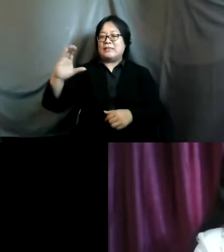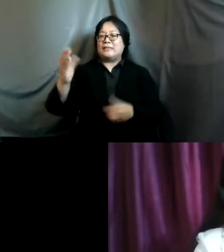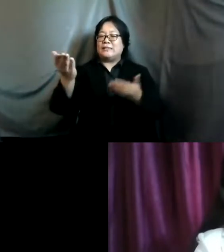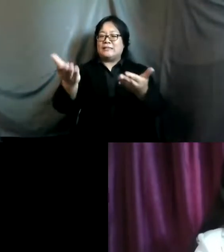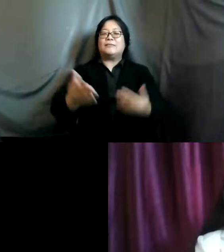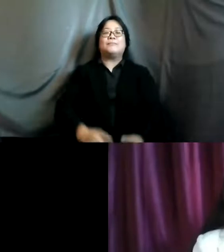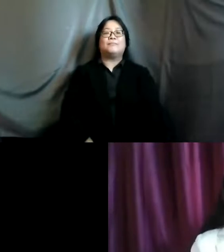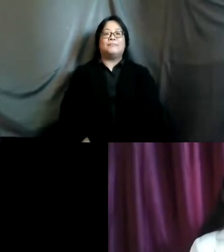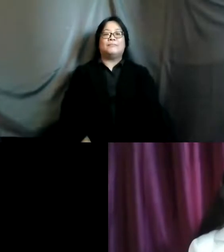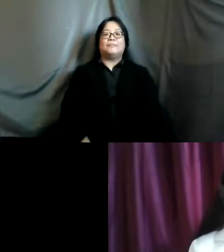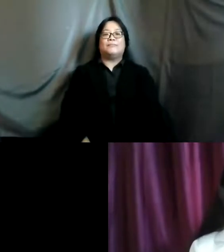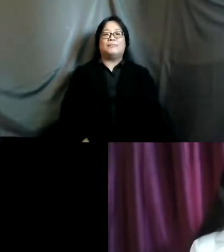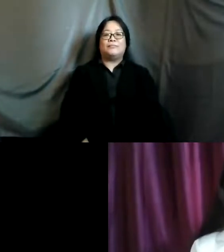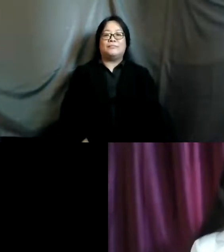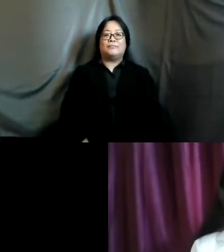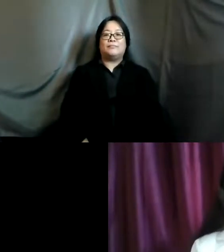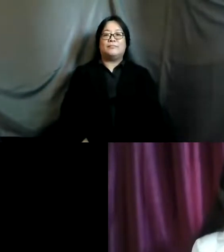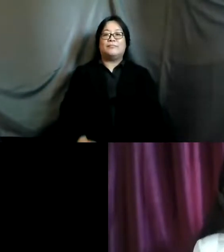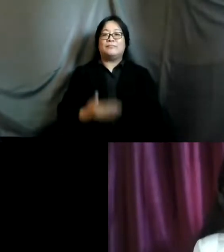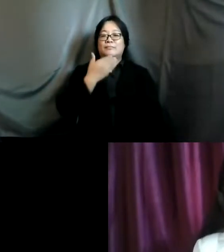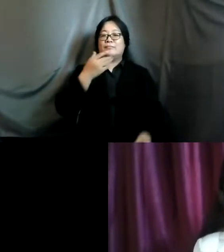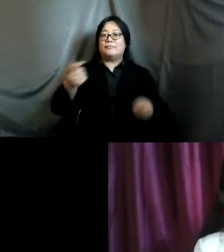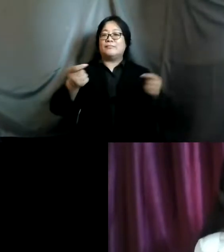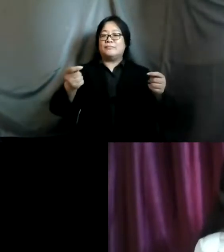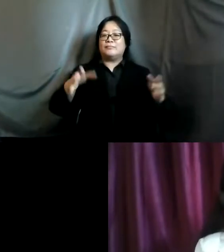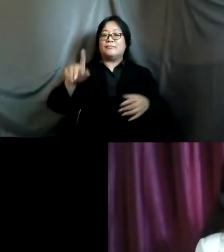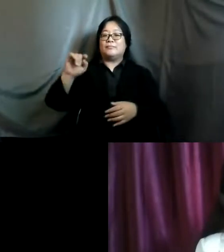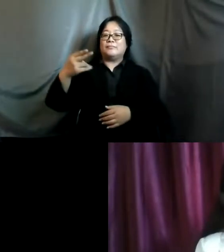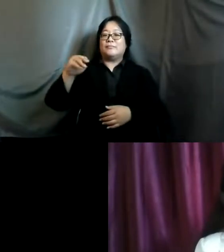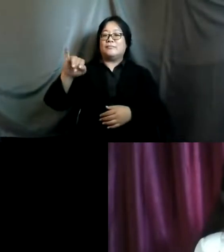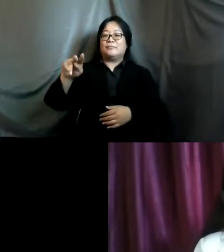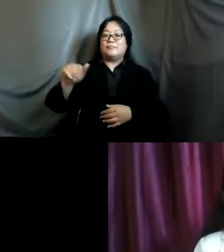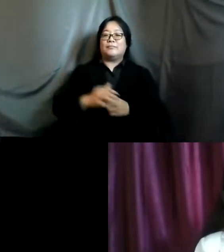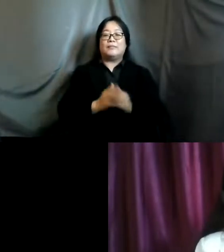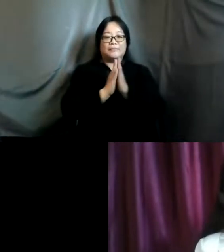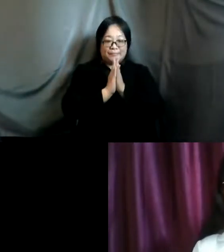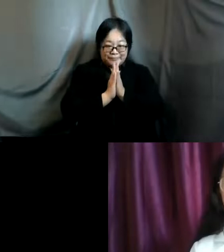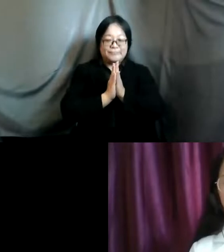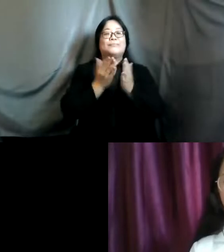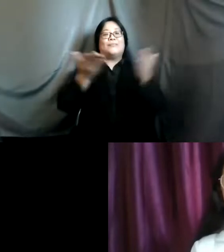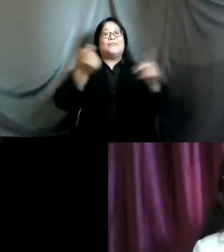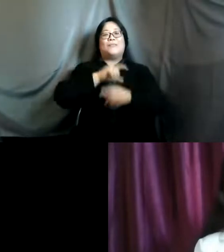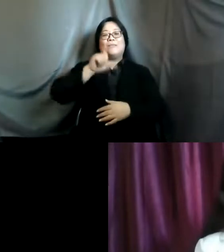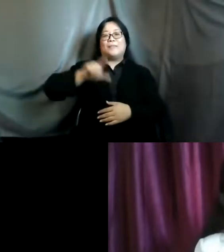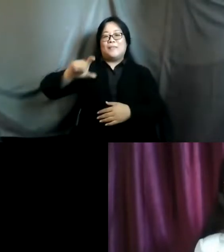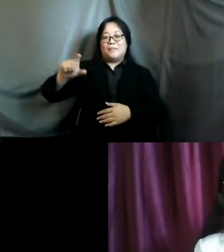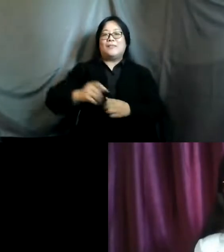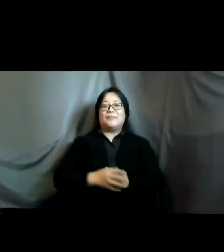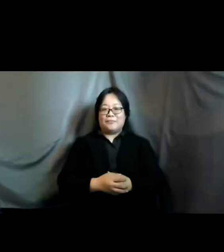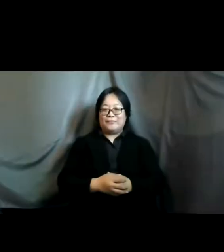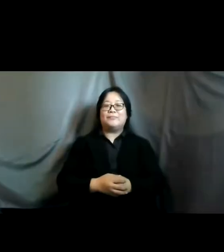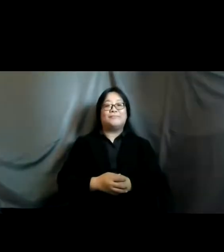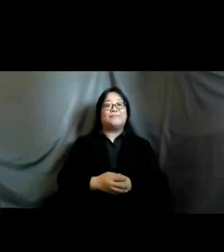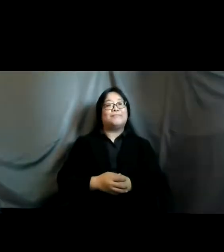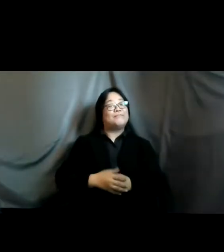yours thank you moderator uh damina and namaste everyone from nepal his excellent excellency